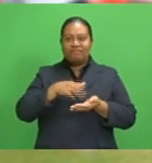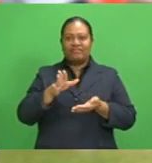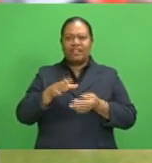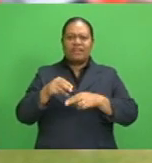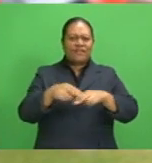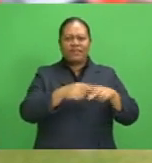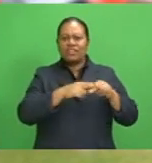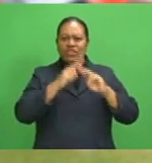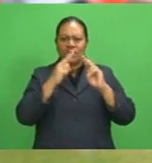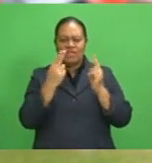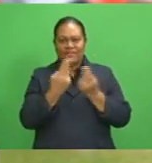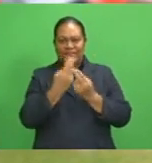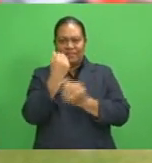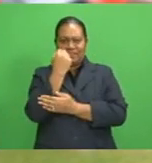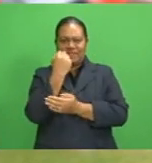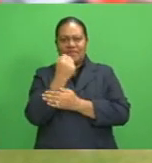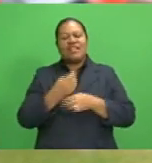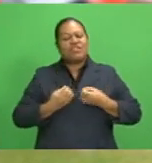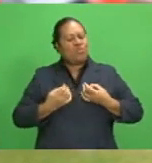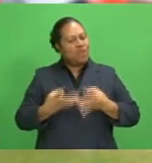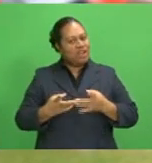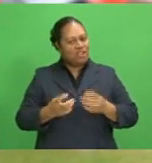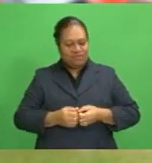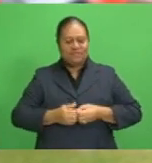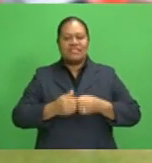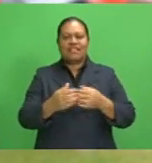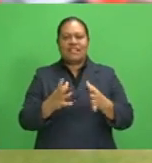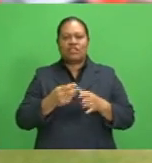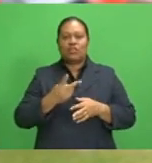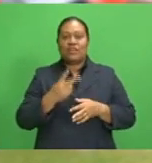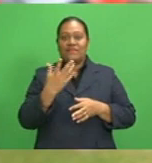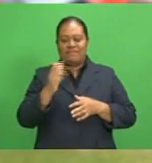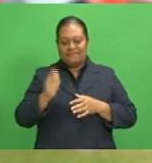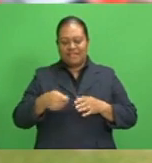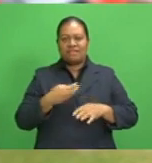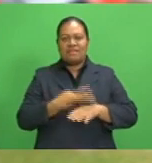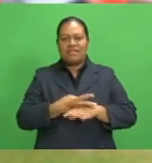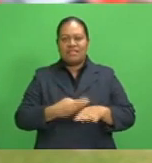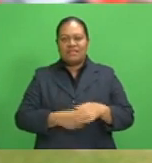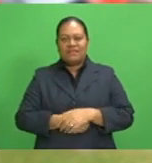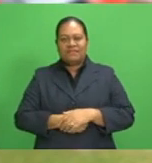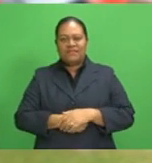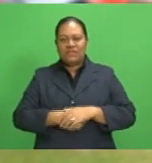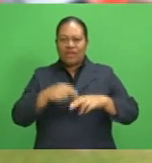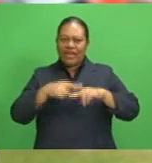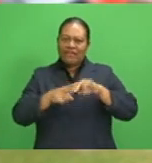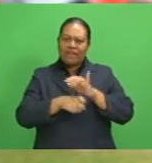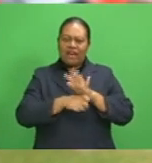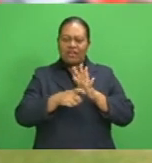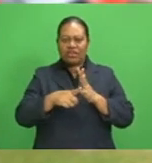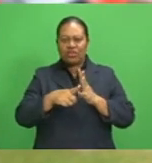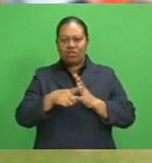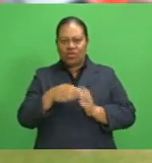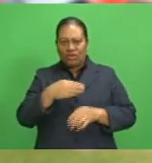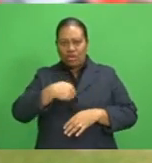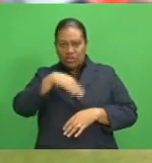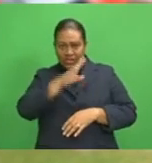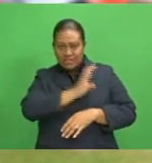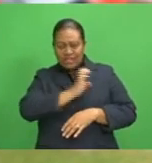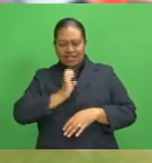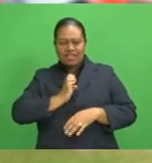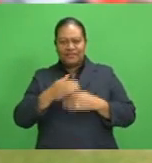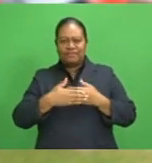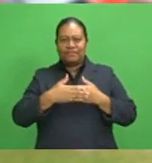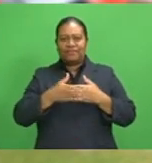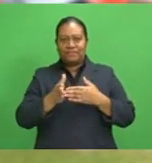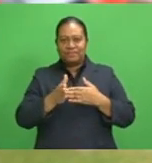Rugby Union is ready to kick off its competition from the 25th of next month. FRU Chief Executive John O'Connor says the opening